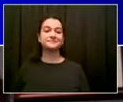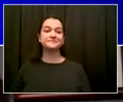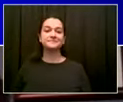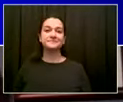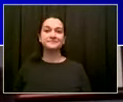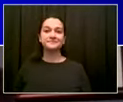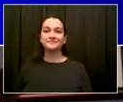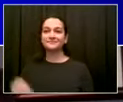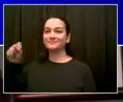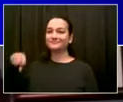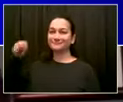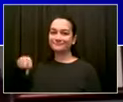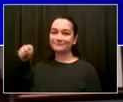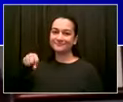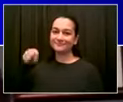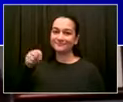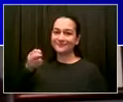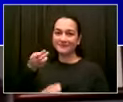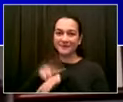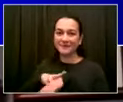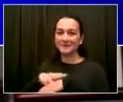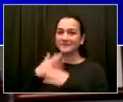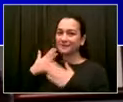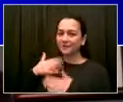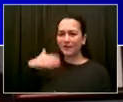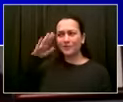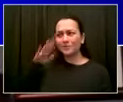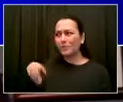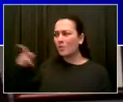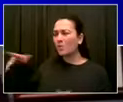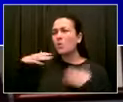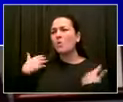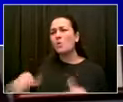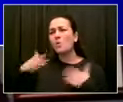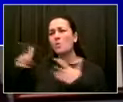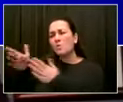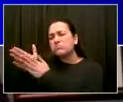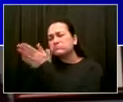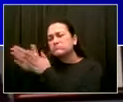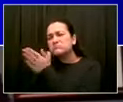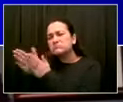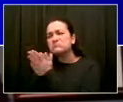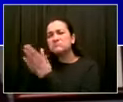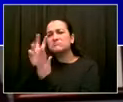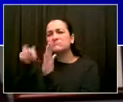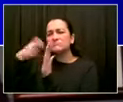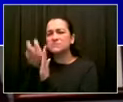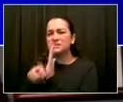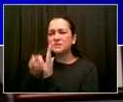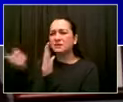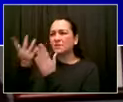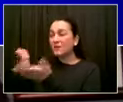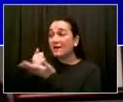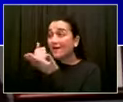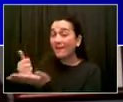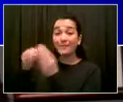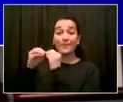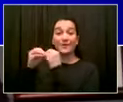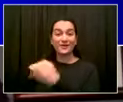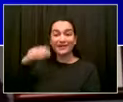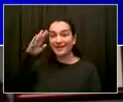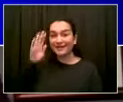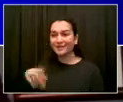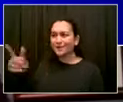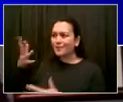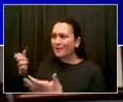to make things better, and I really appreciate what you said. When there's an act of violence, everyone is affected. Everyone's lives change. We've got to stop that violence with community-based